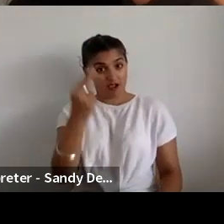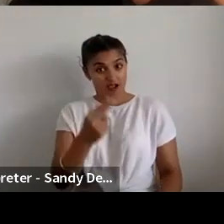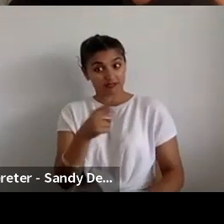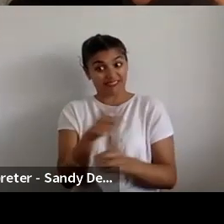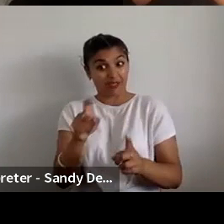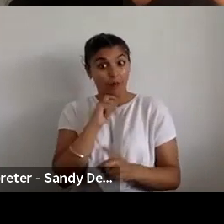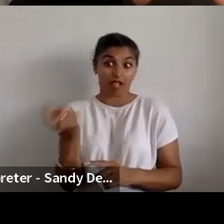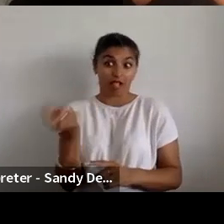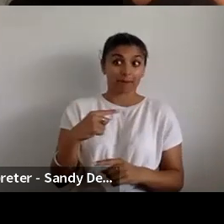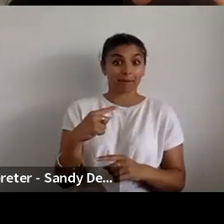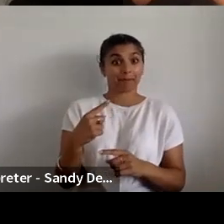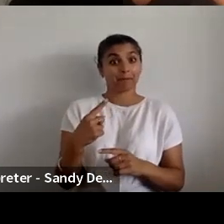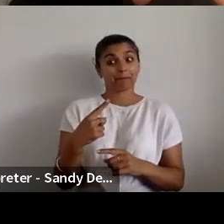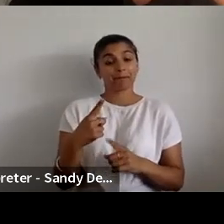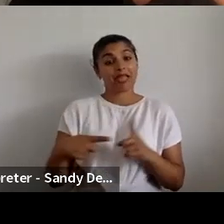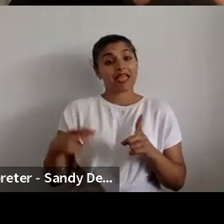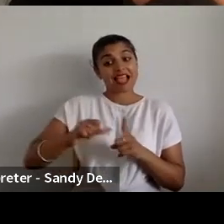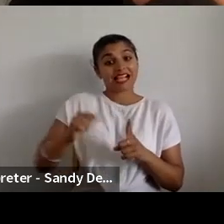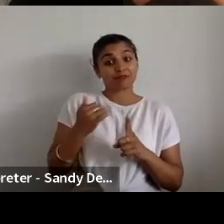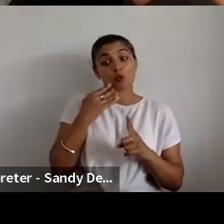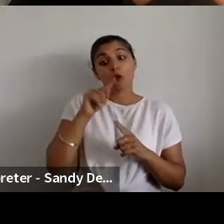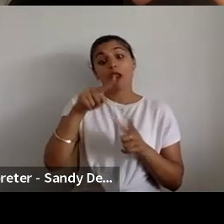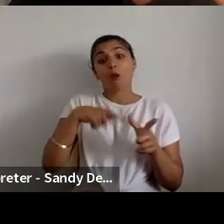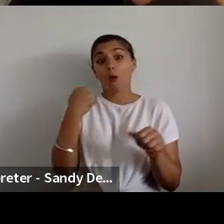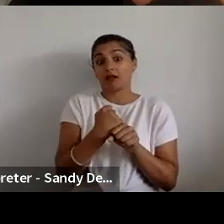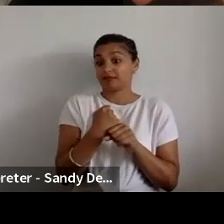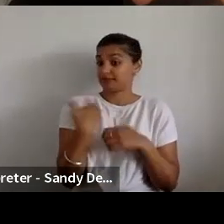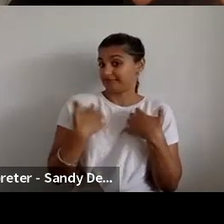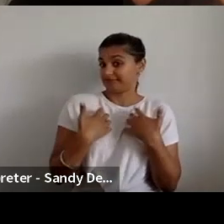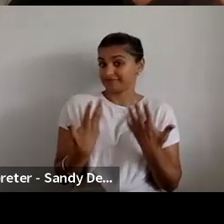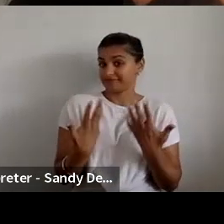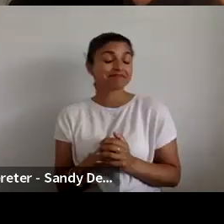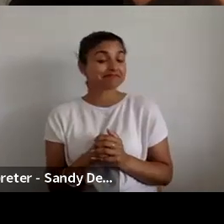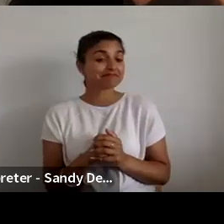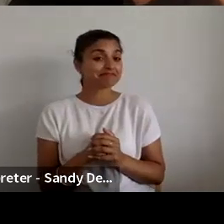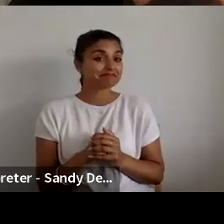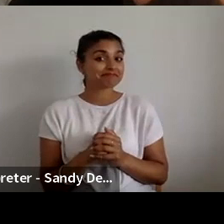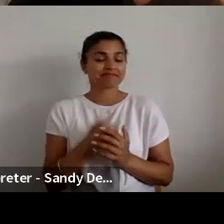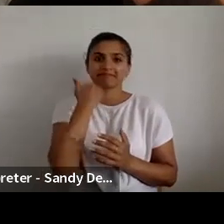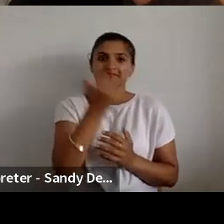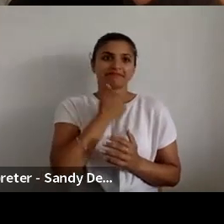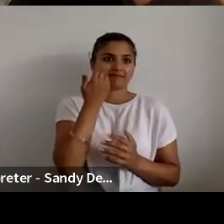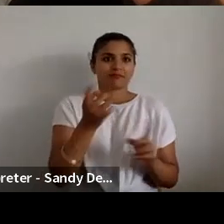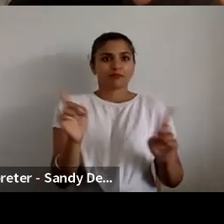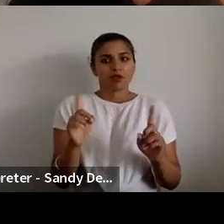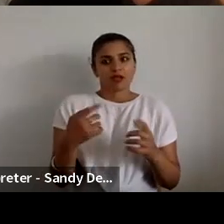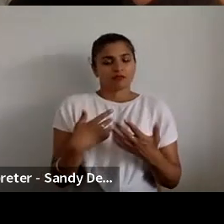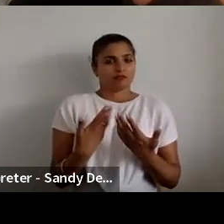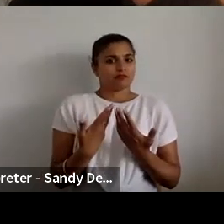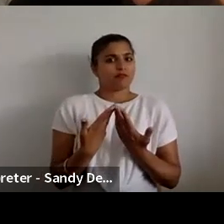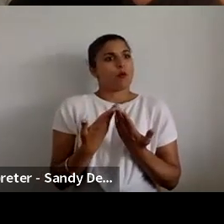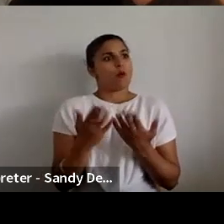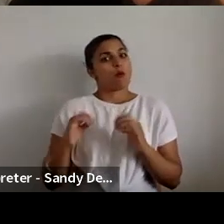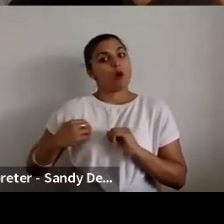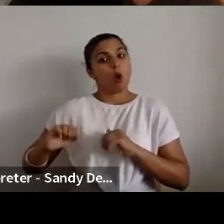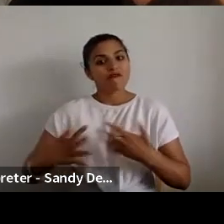with us in, in August, and it's really exciting. And we've had managed to have some openness with the, the author as well. we've been able to